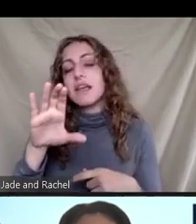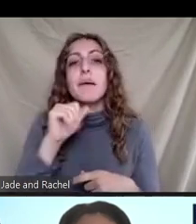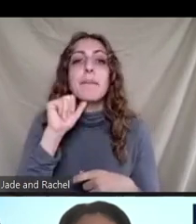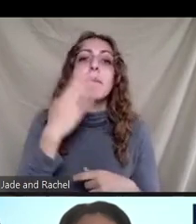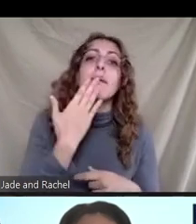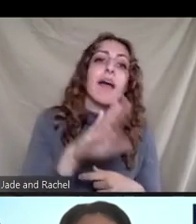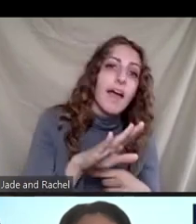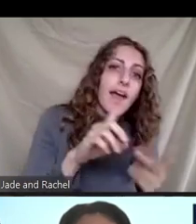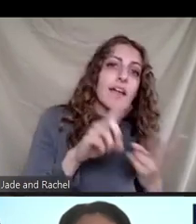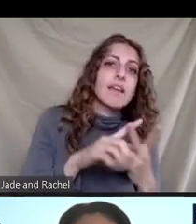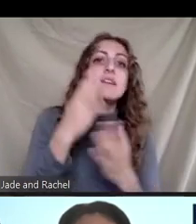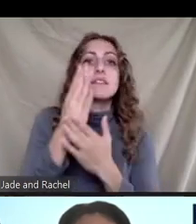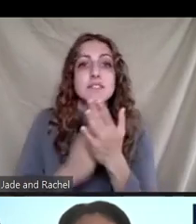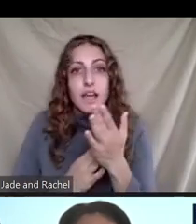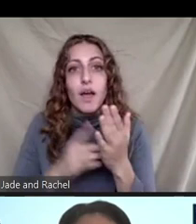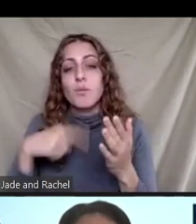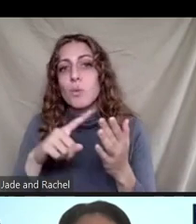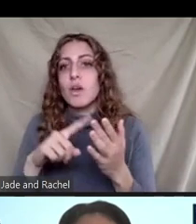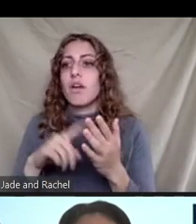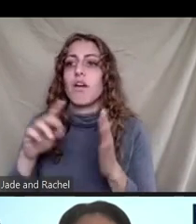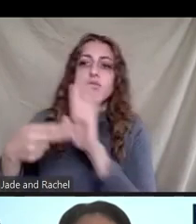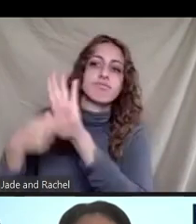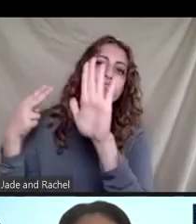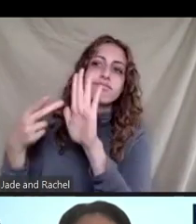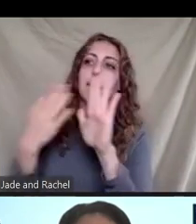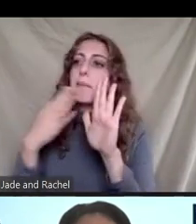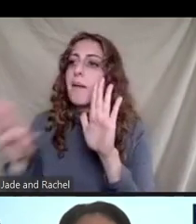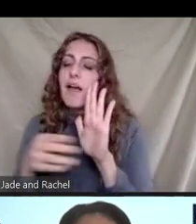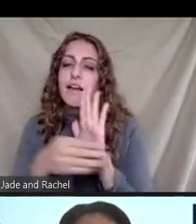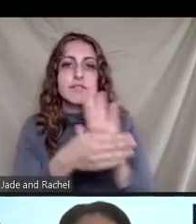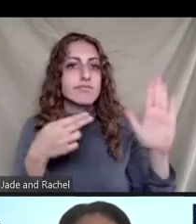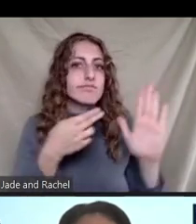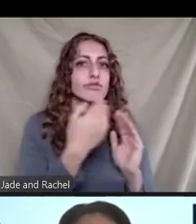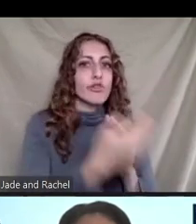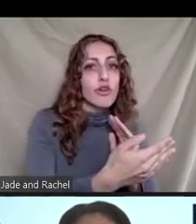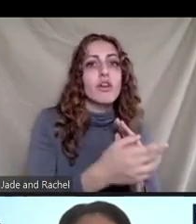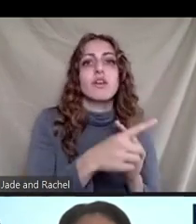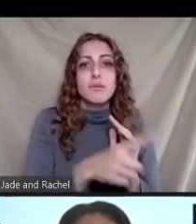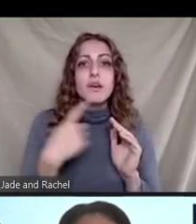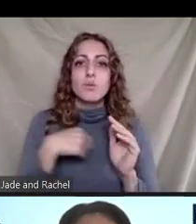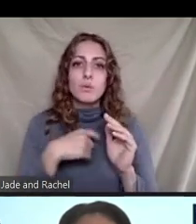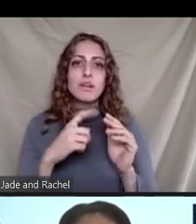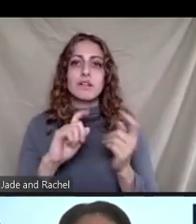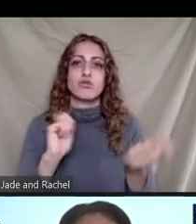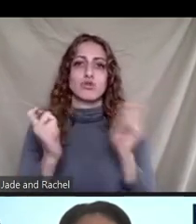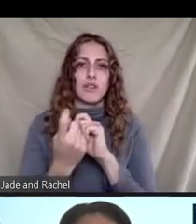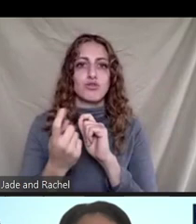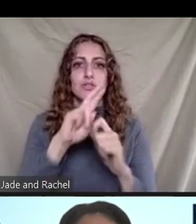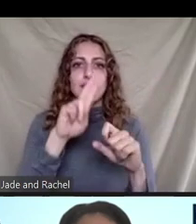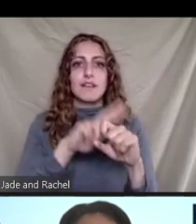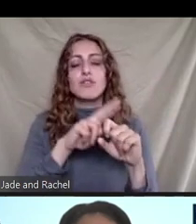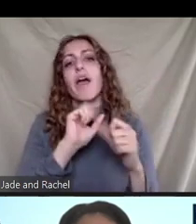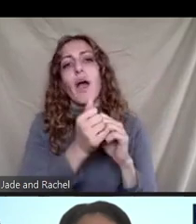And there are natural polymers. And again, this is really changing the nature of the kinds of chemicals we use thinking about obedient